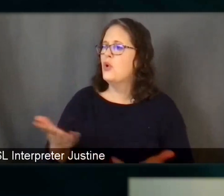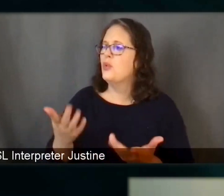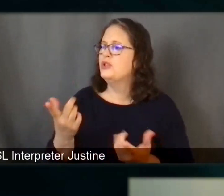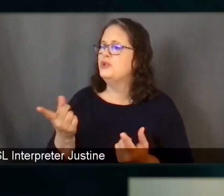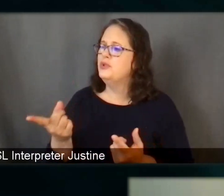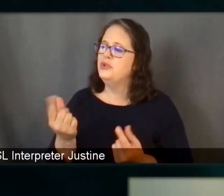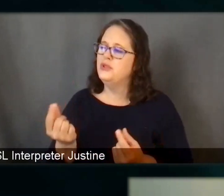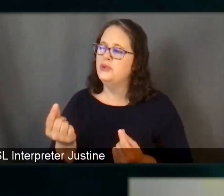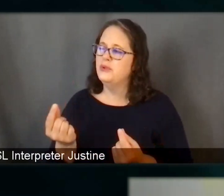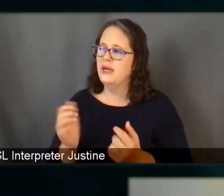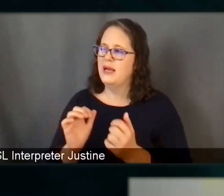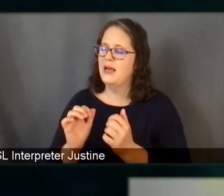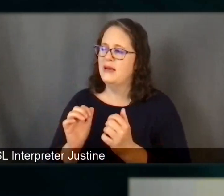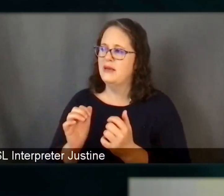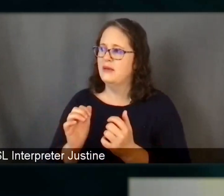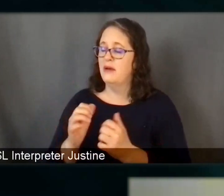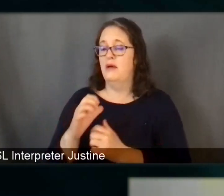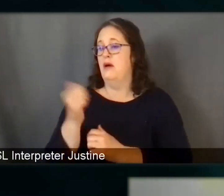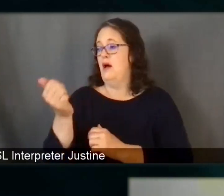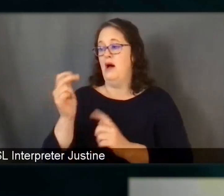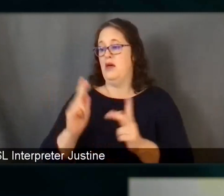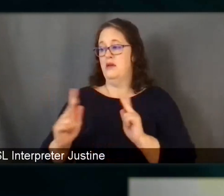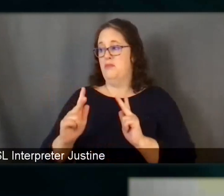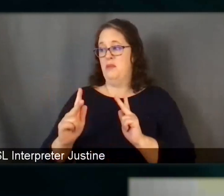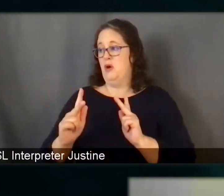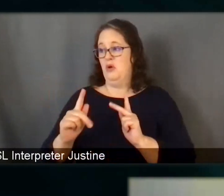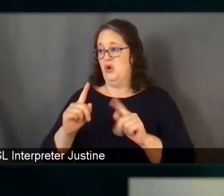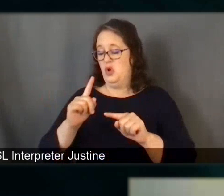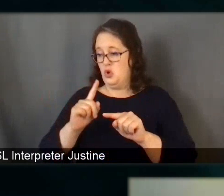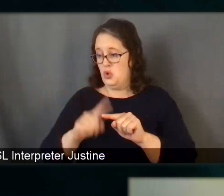to do something which a lot of other people were not able to do?